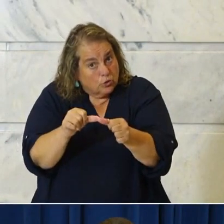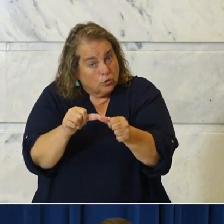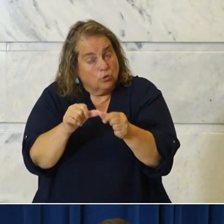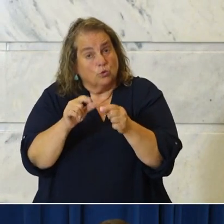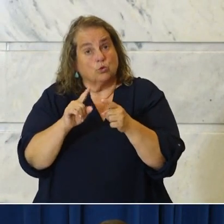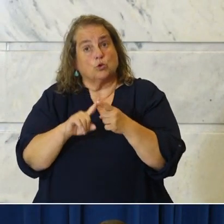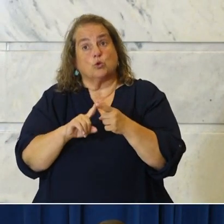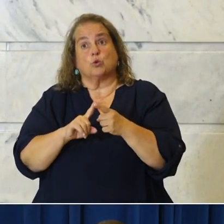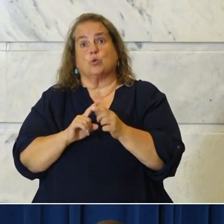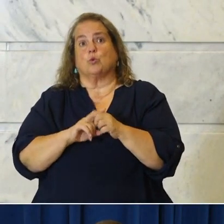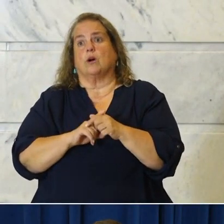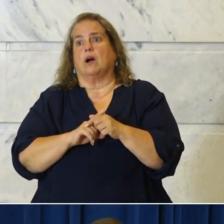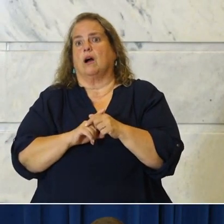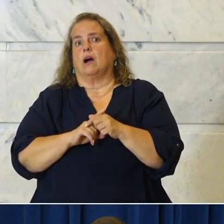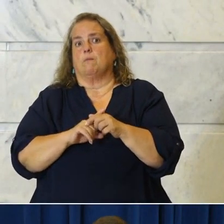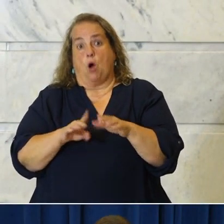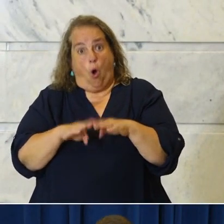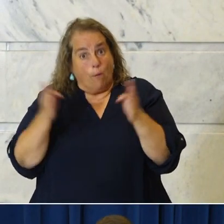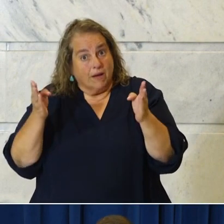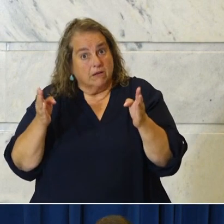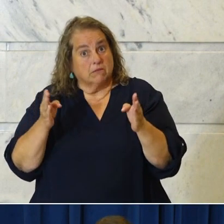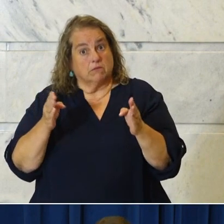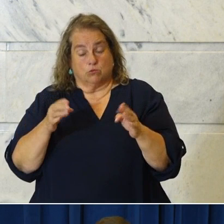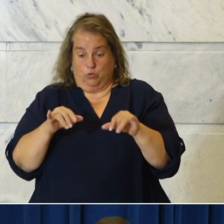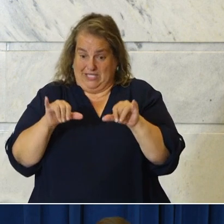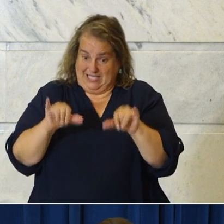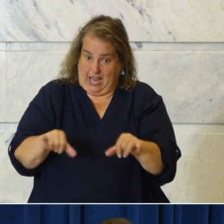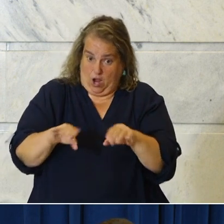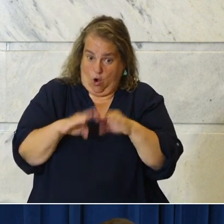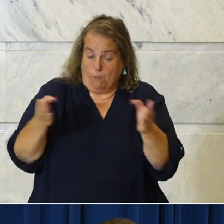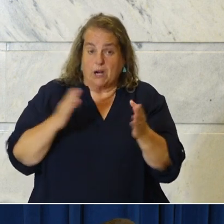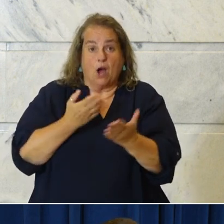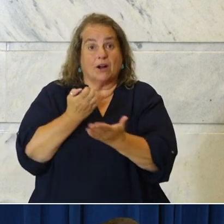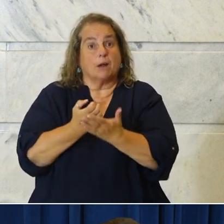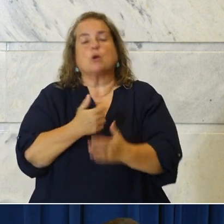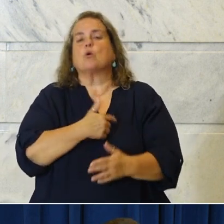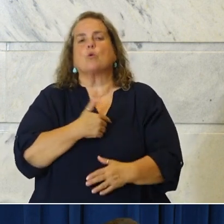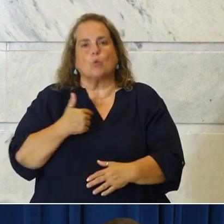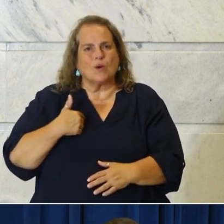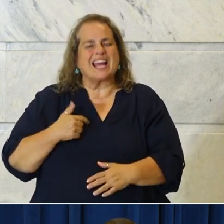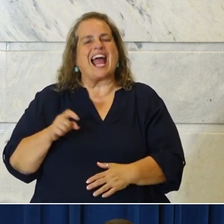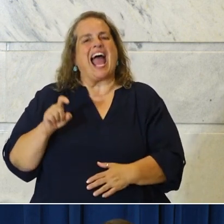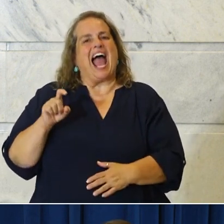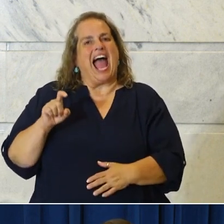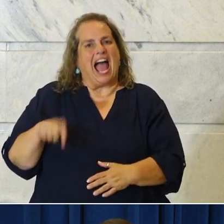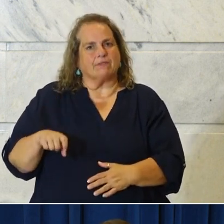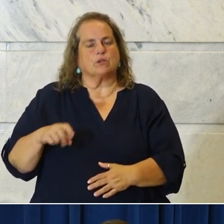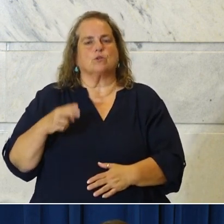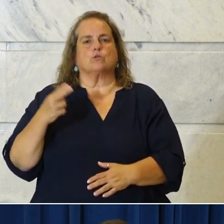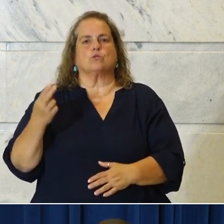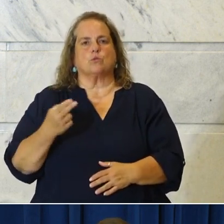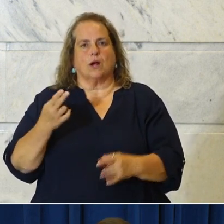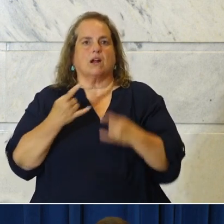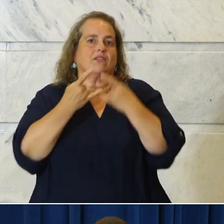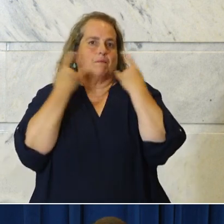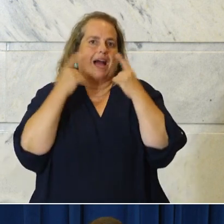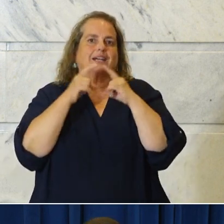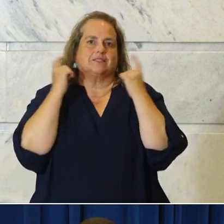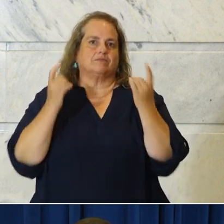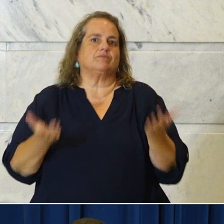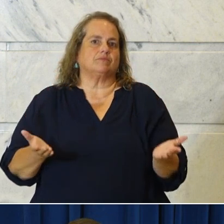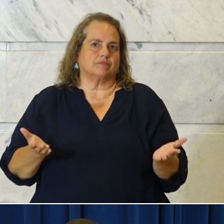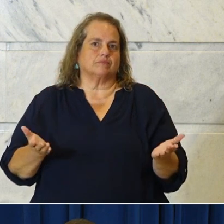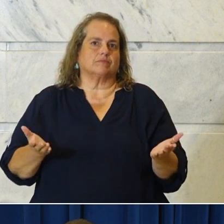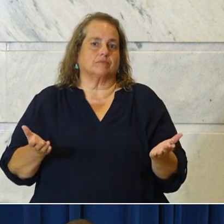continue to open and stay open that we have to wear these masks. Sometimes